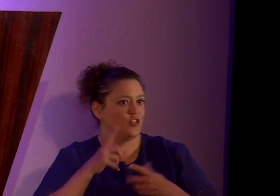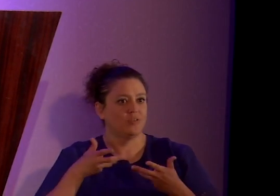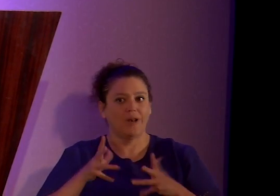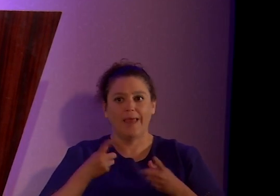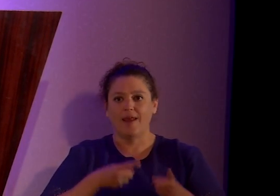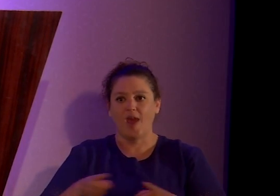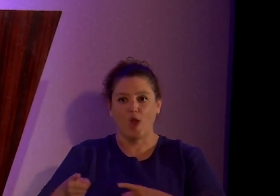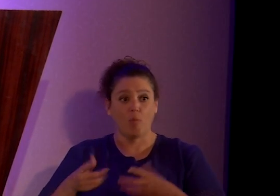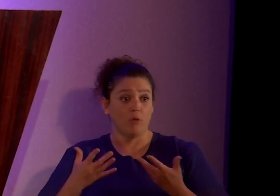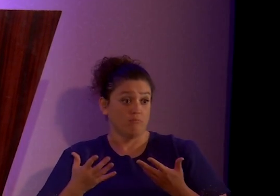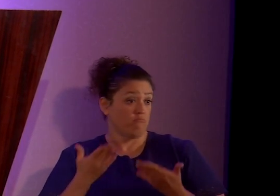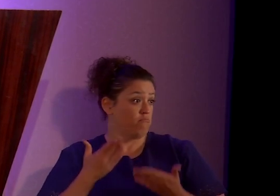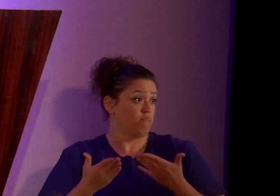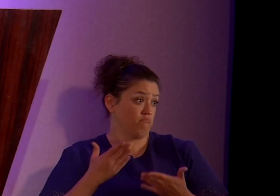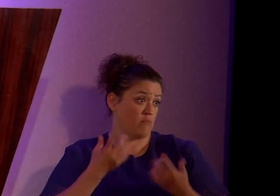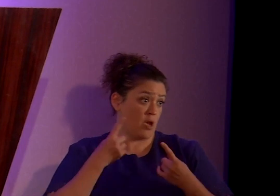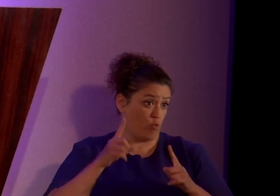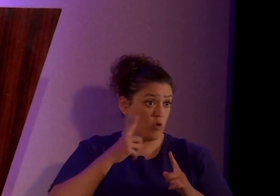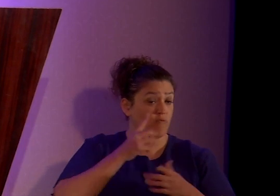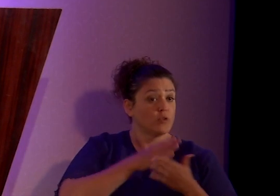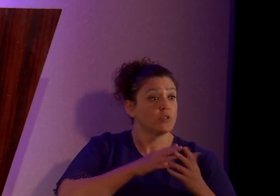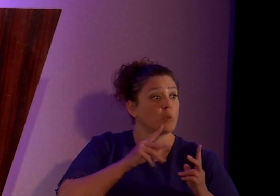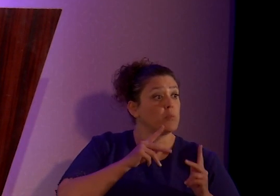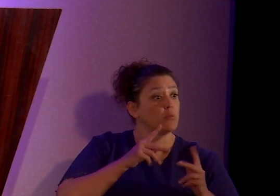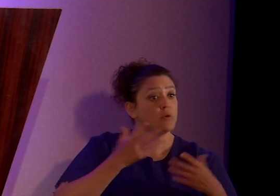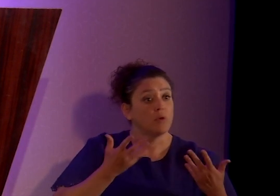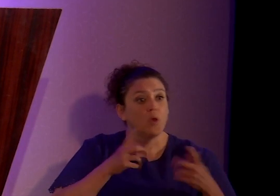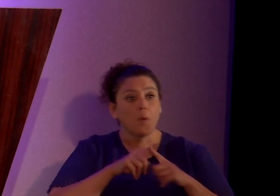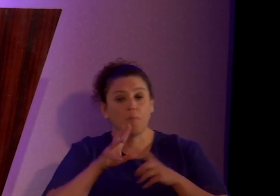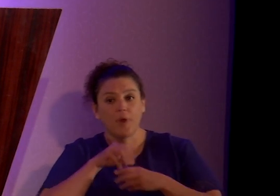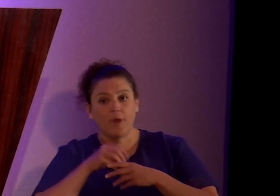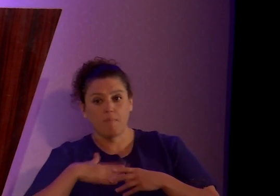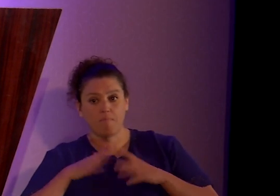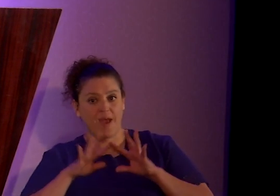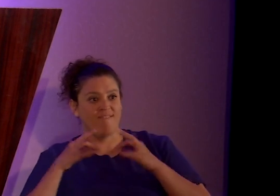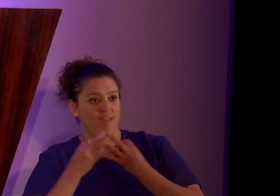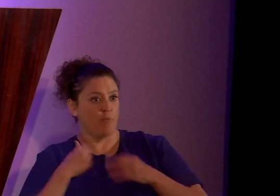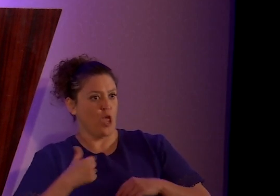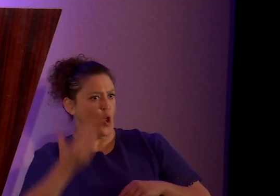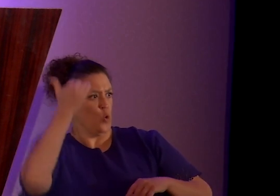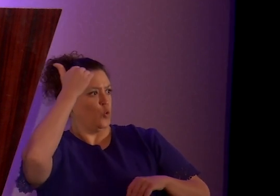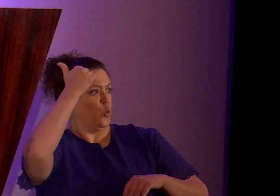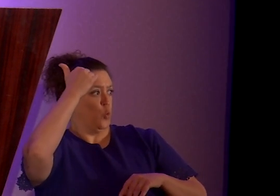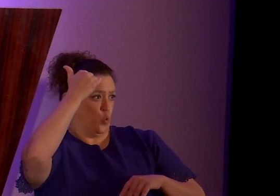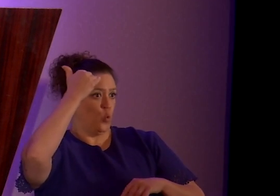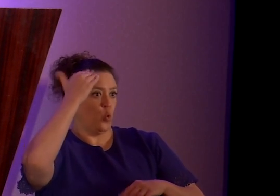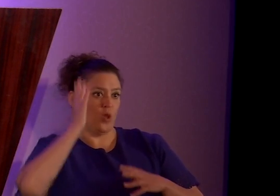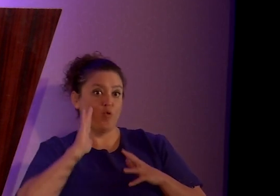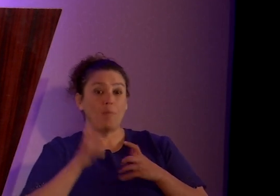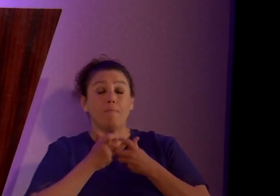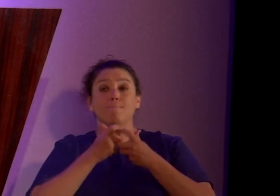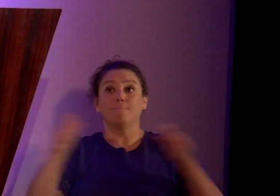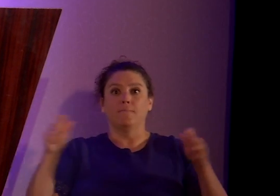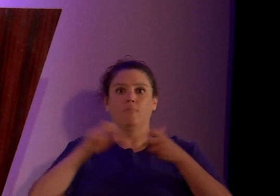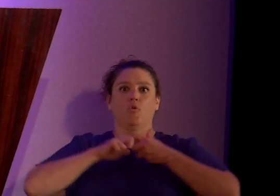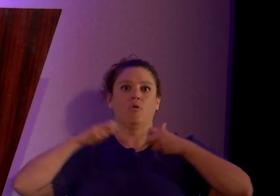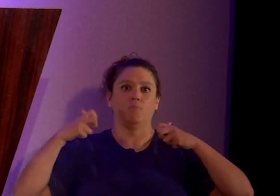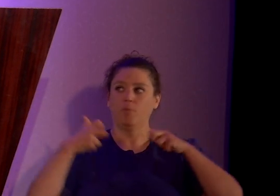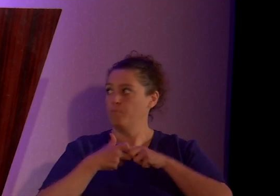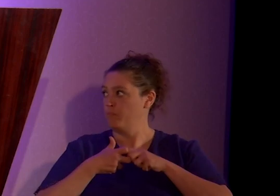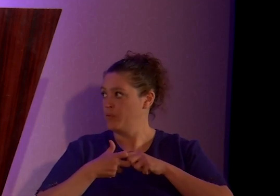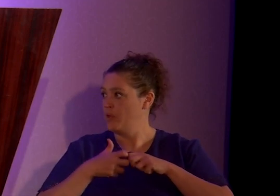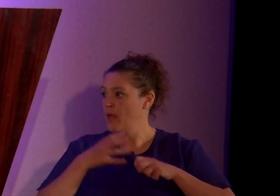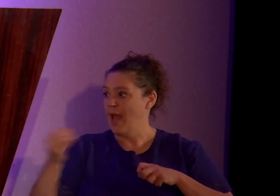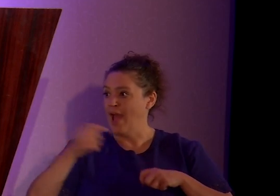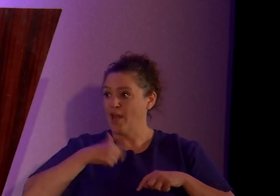Well, that might work for some people. But in my family, I knew it was going to be a big deal. And I knew